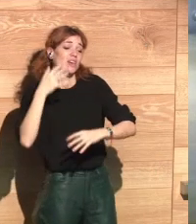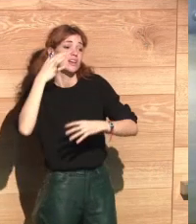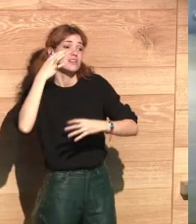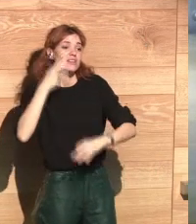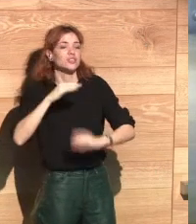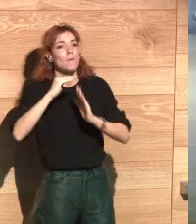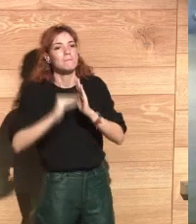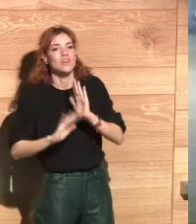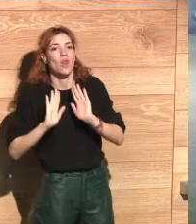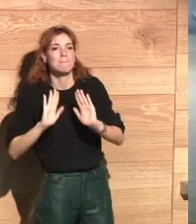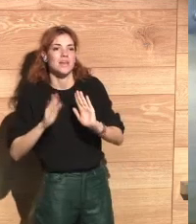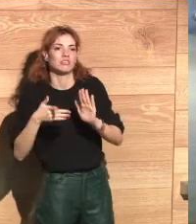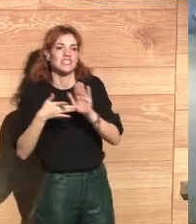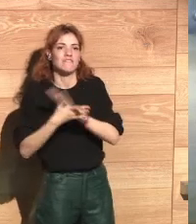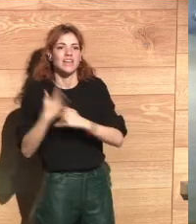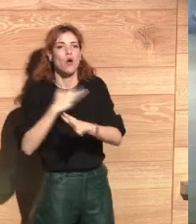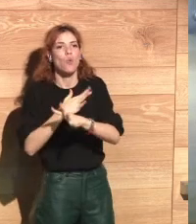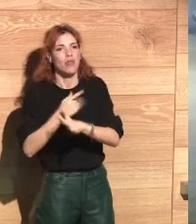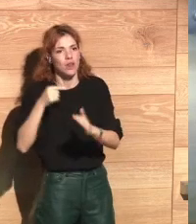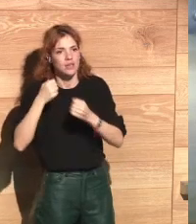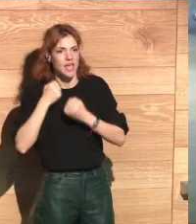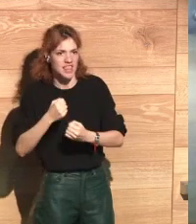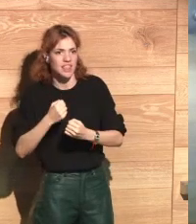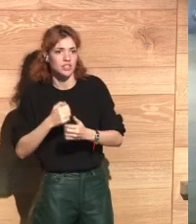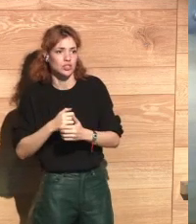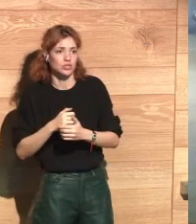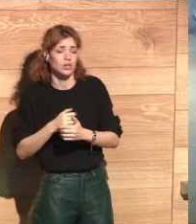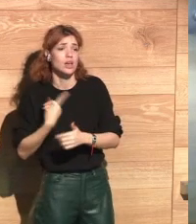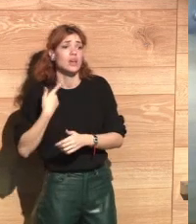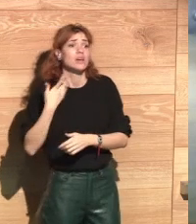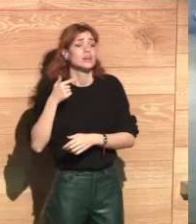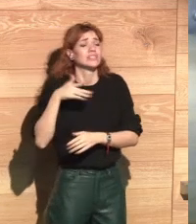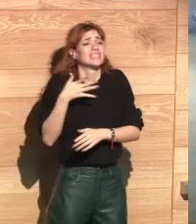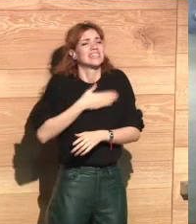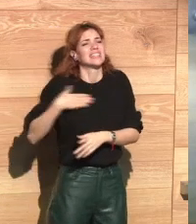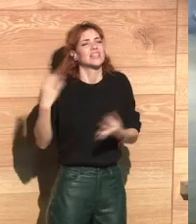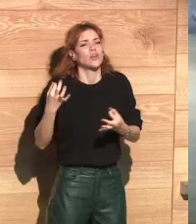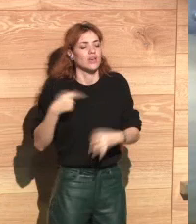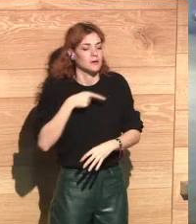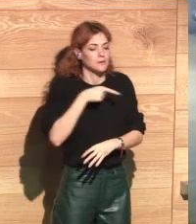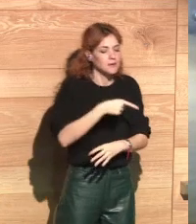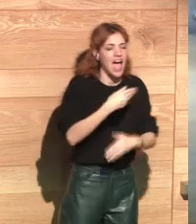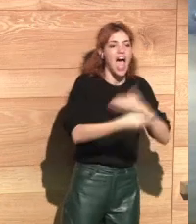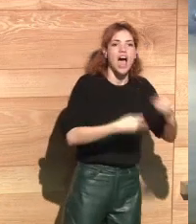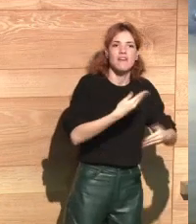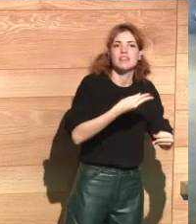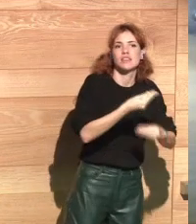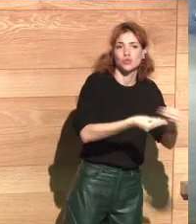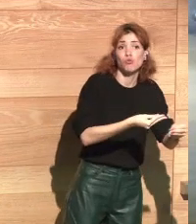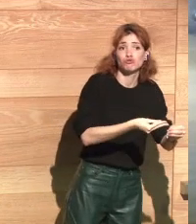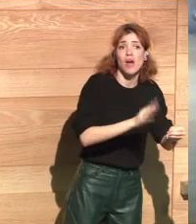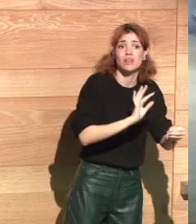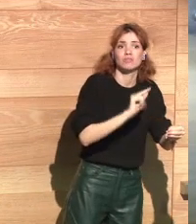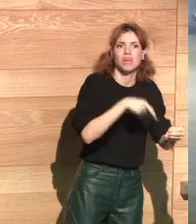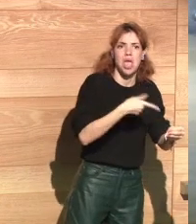less exposed to risk, but their risks were actually more intensive. So what type of